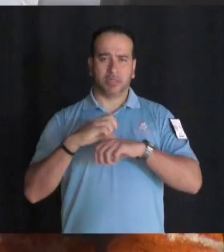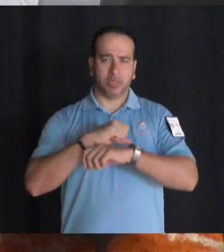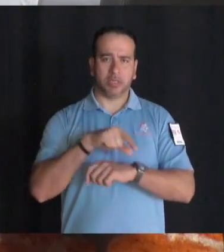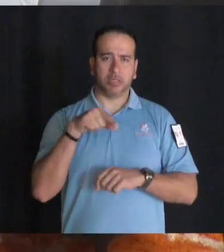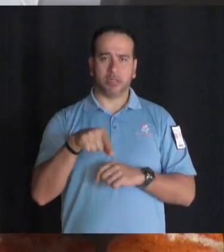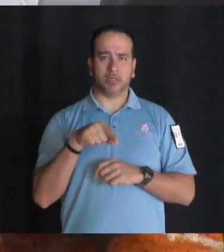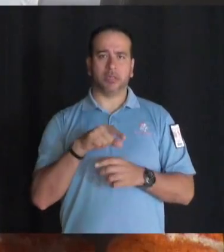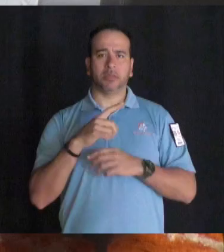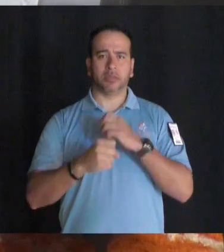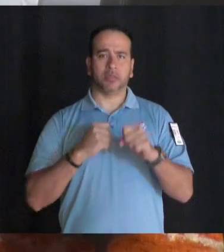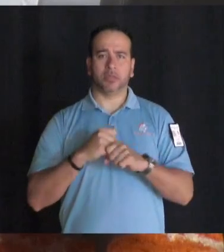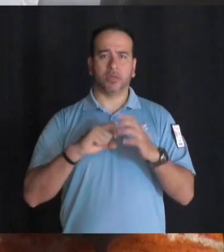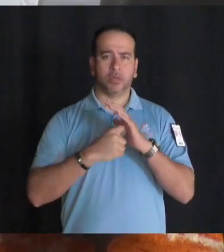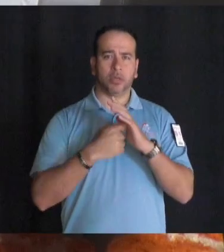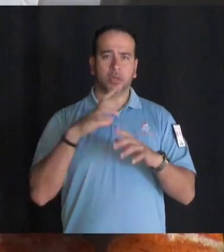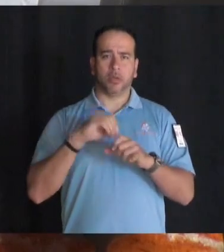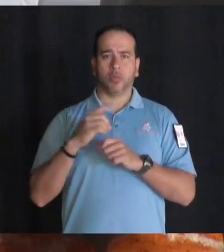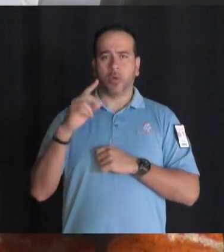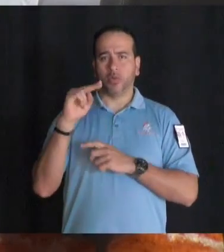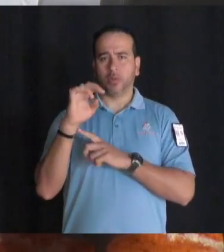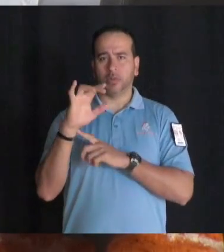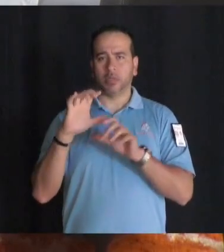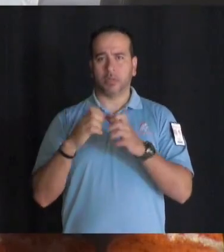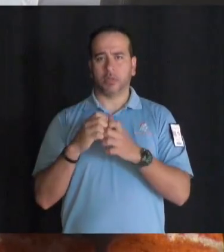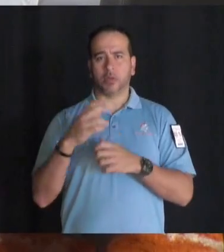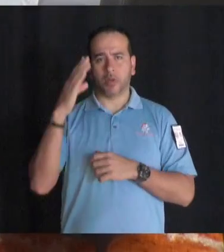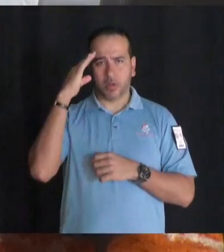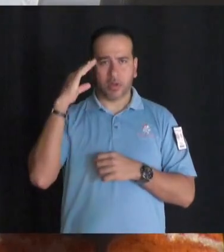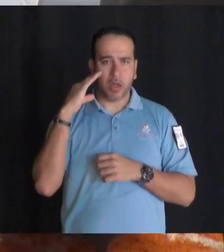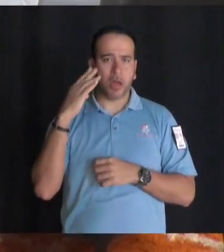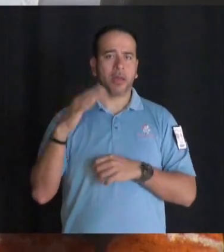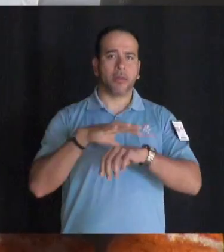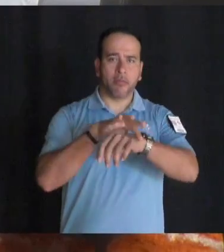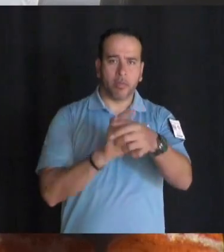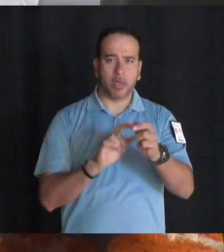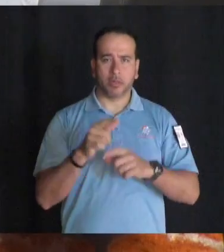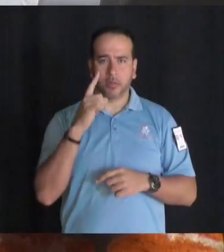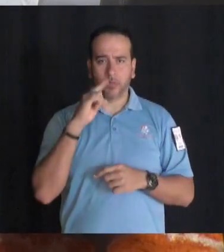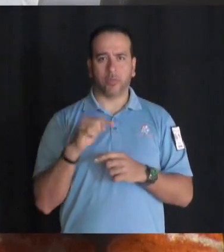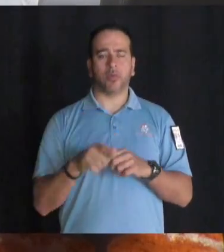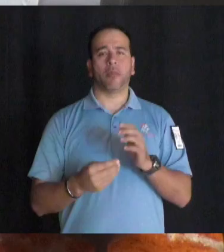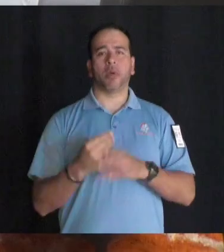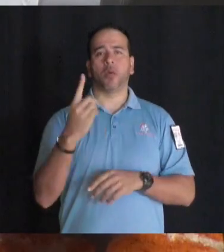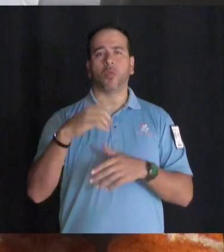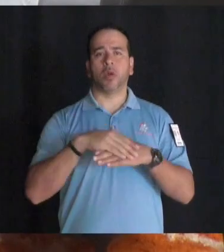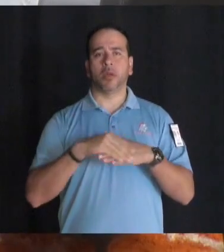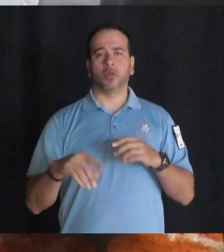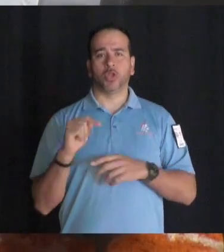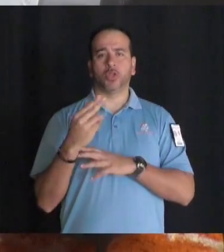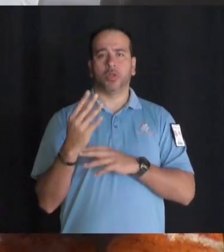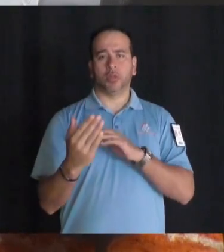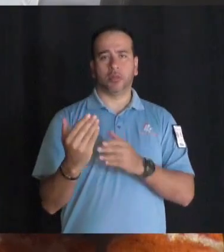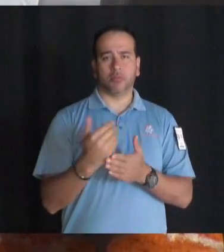please join Key Club and Boone Brains Neuroscience Club in hats and headbands for Hauser. Buy a wristband for $1 on Thursday morning